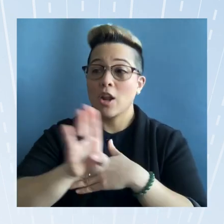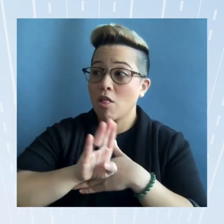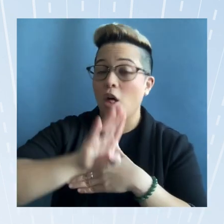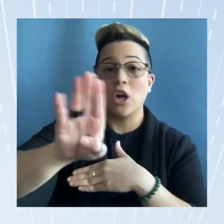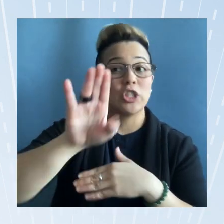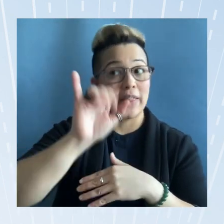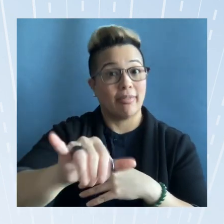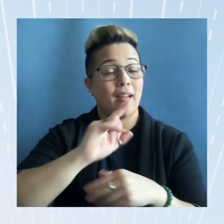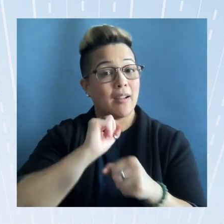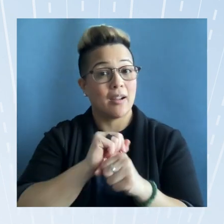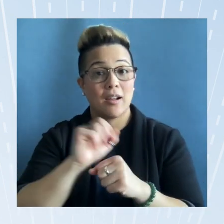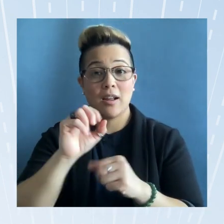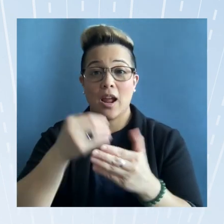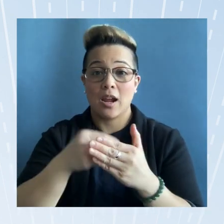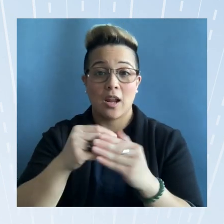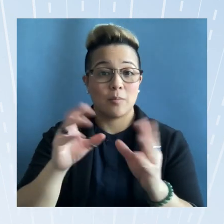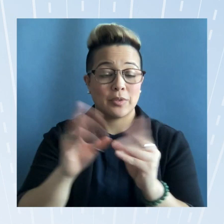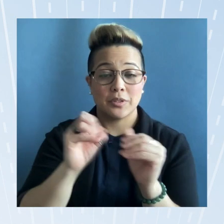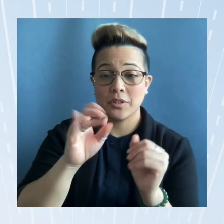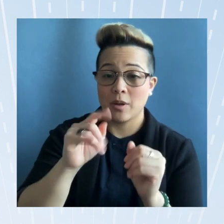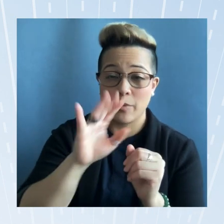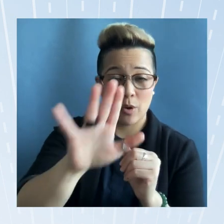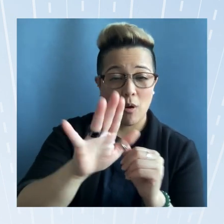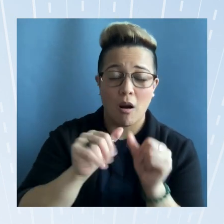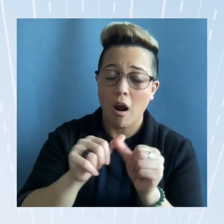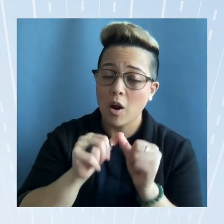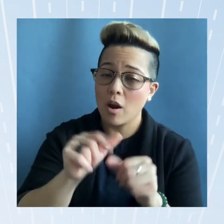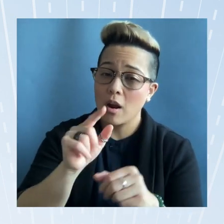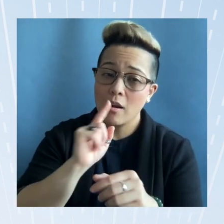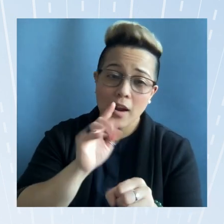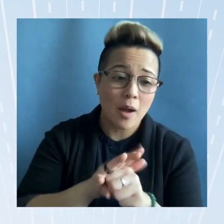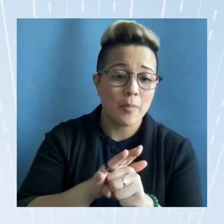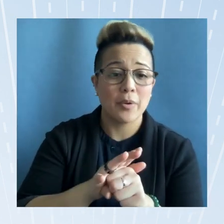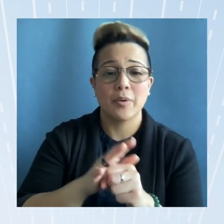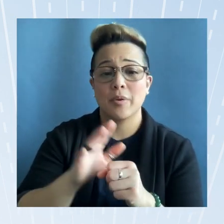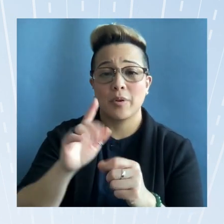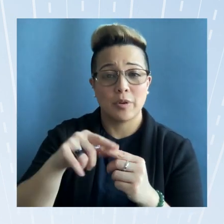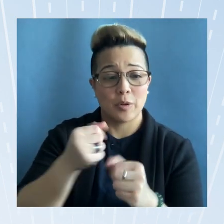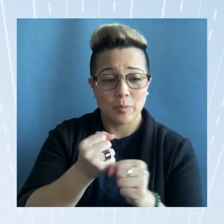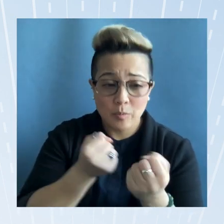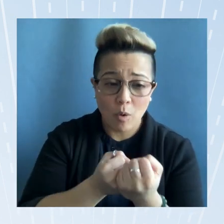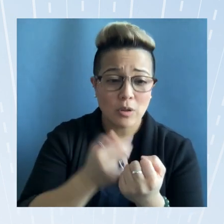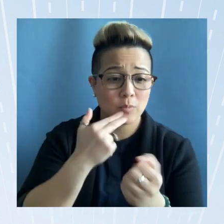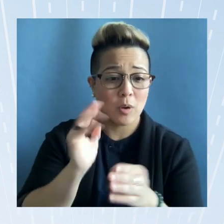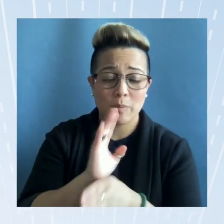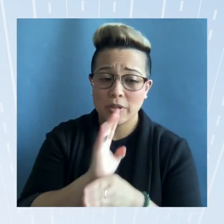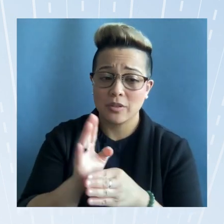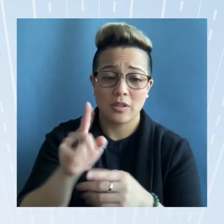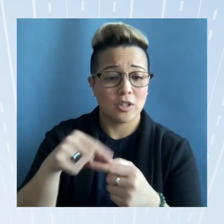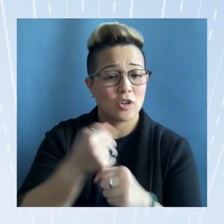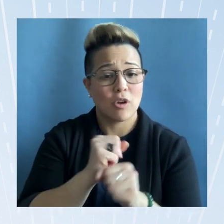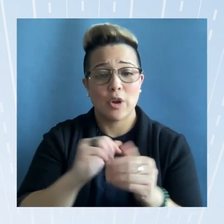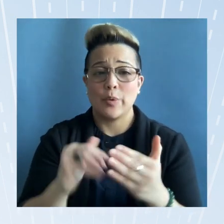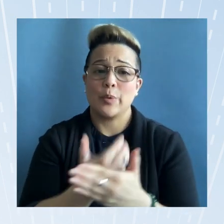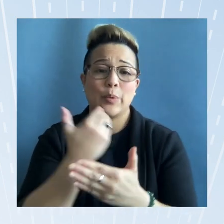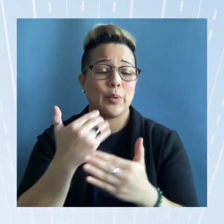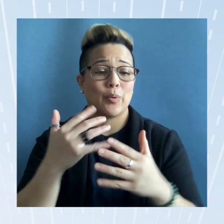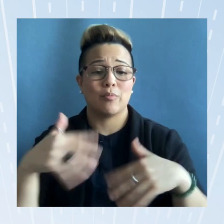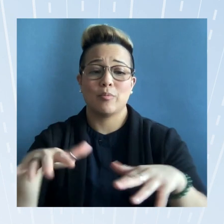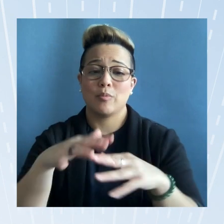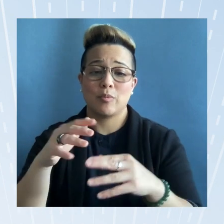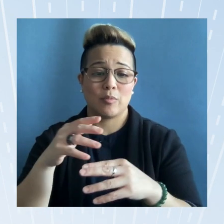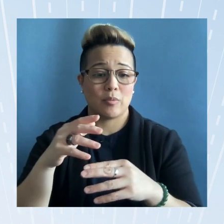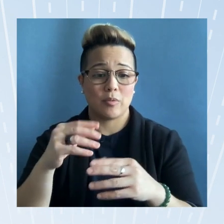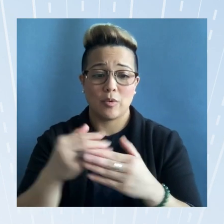summit your unwavering commitment to uplifting the anhpi small businesses and creating new room and helping in creating new